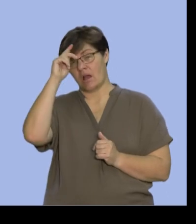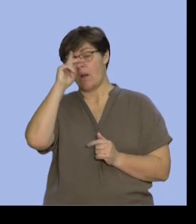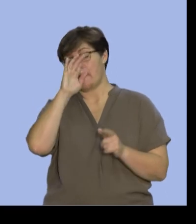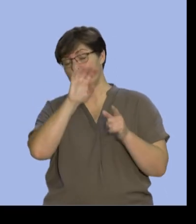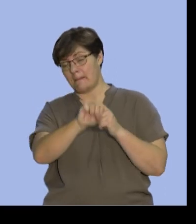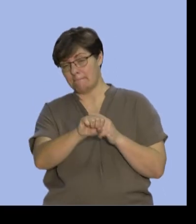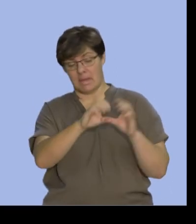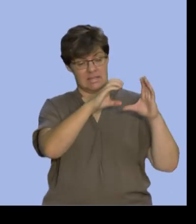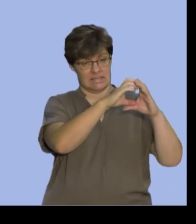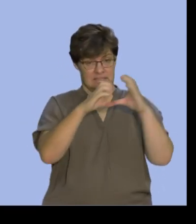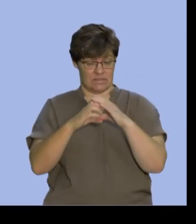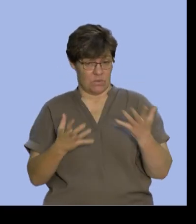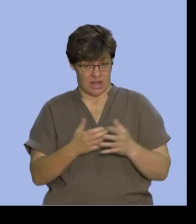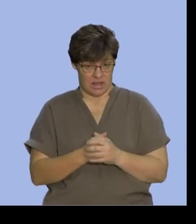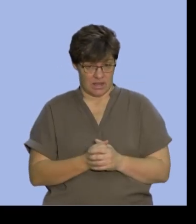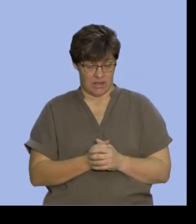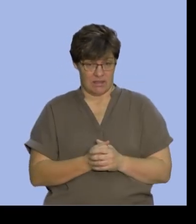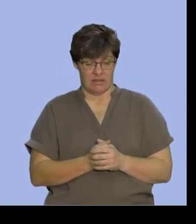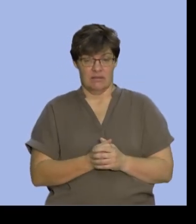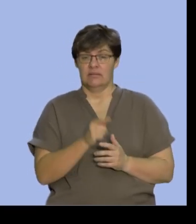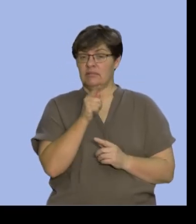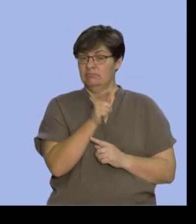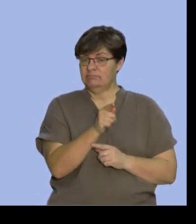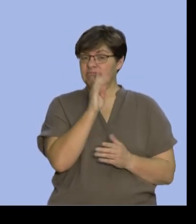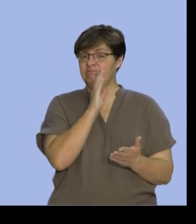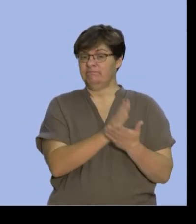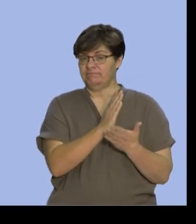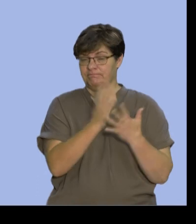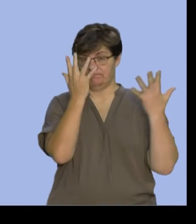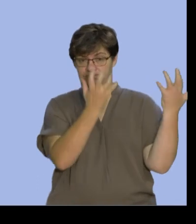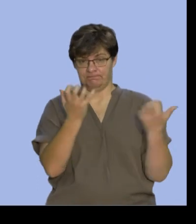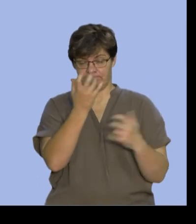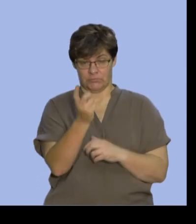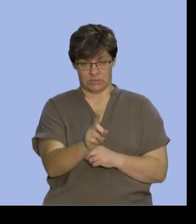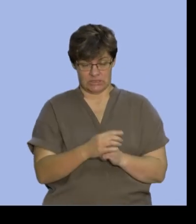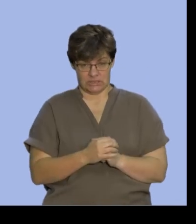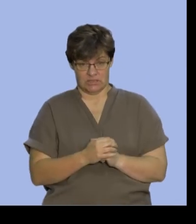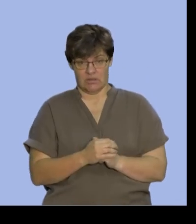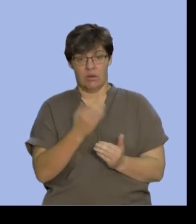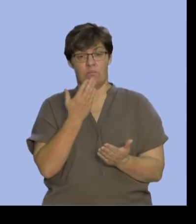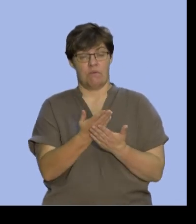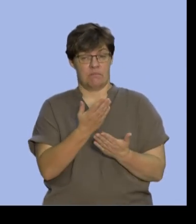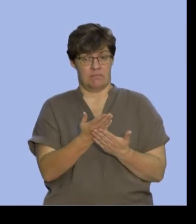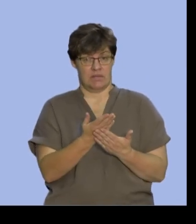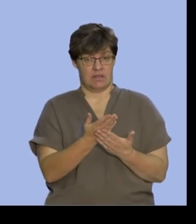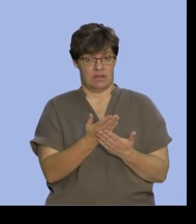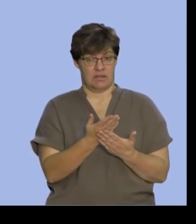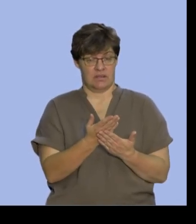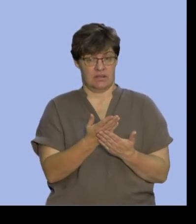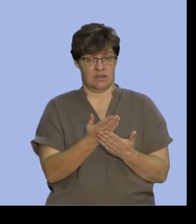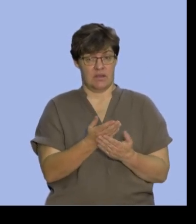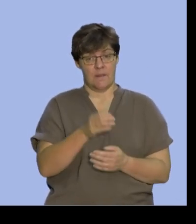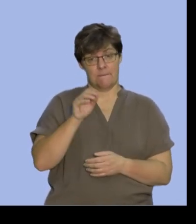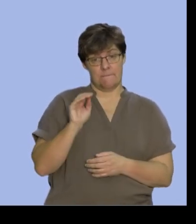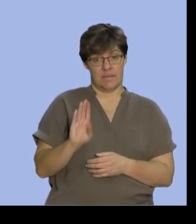sets are and we want to make sure that we're going to calculate the probability of B